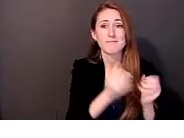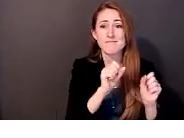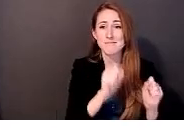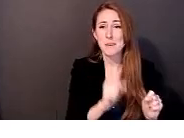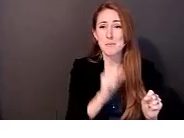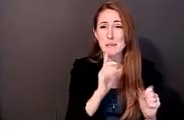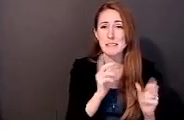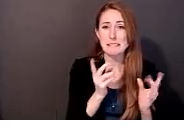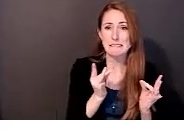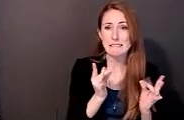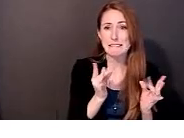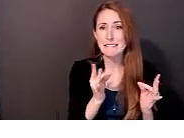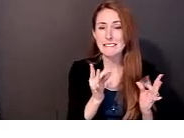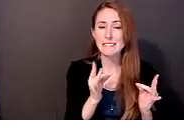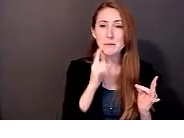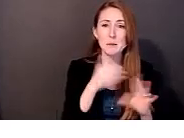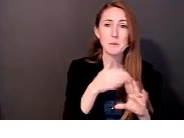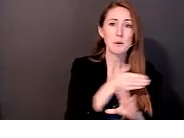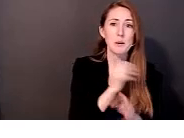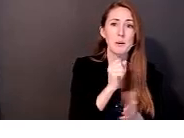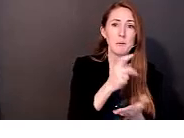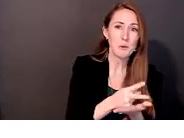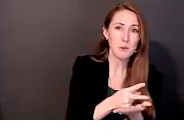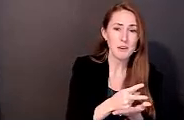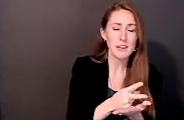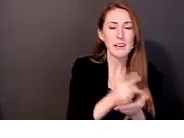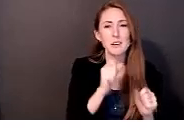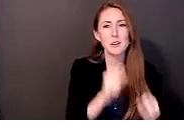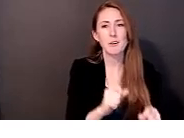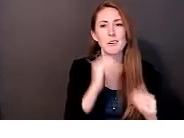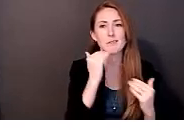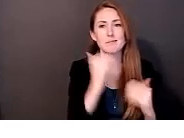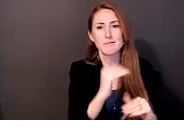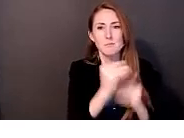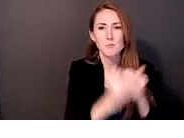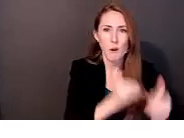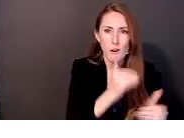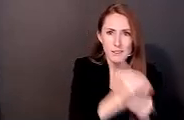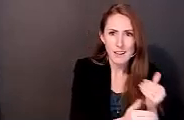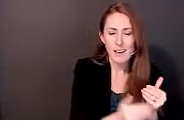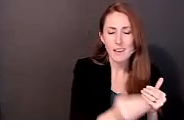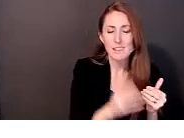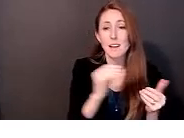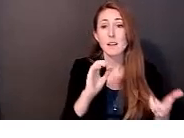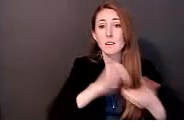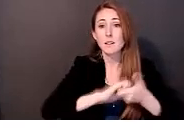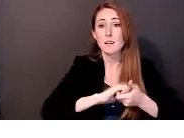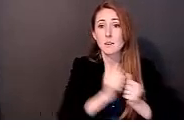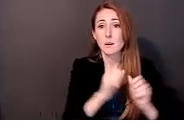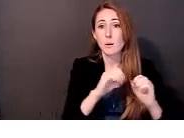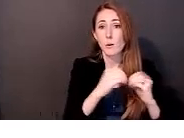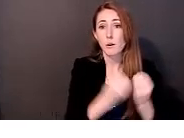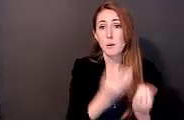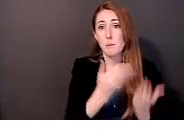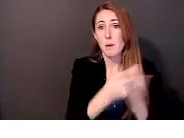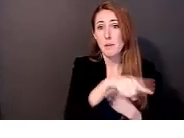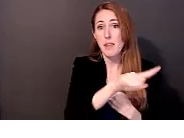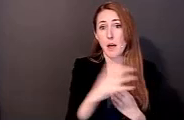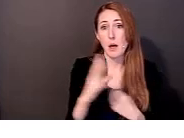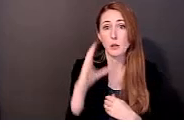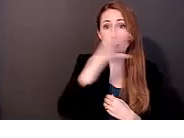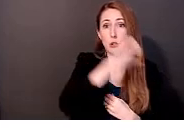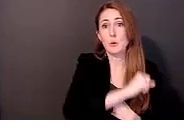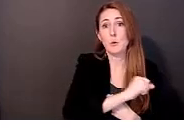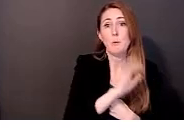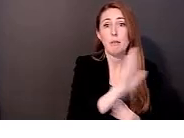could encumber the dissemination process, and also that partnering with organizations, they might assume that they have autonomy in how they